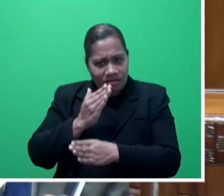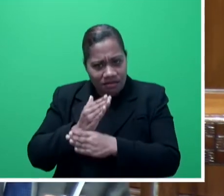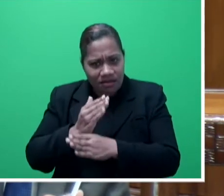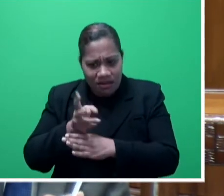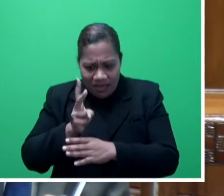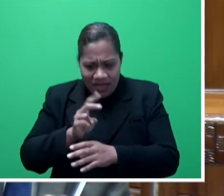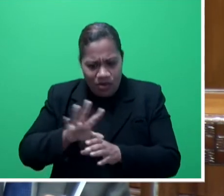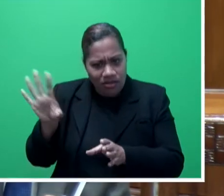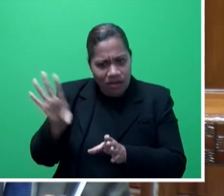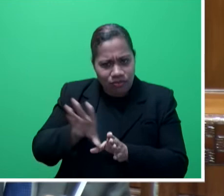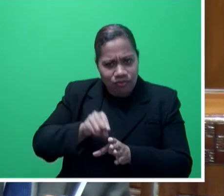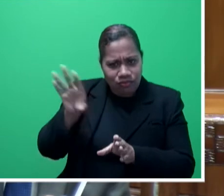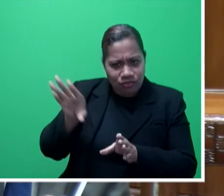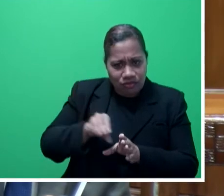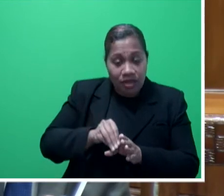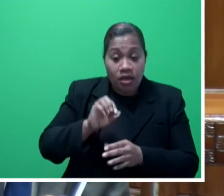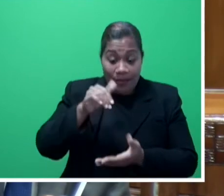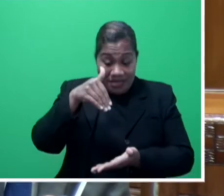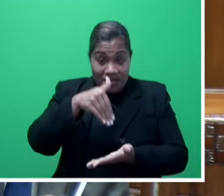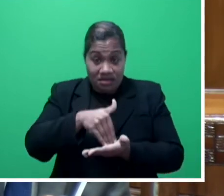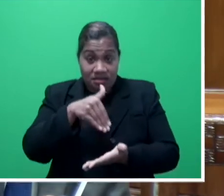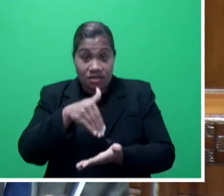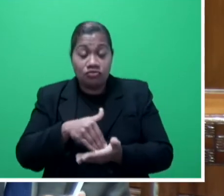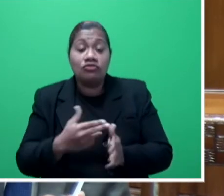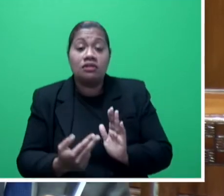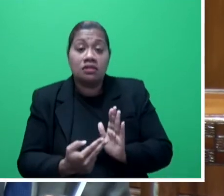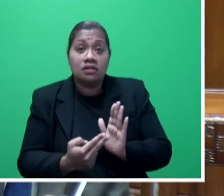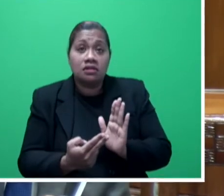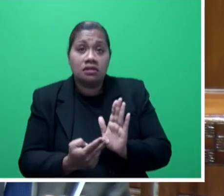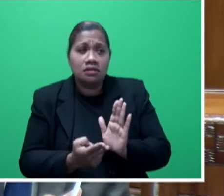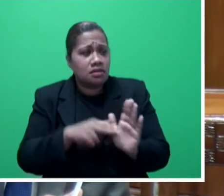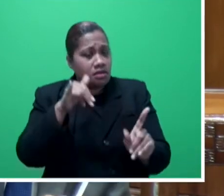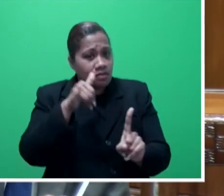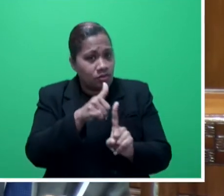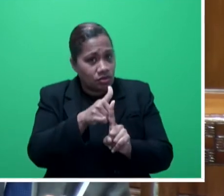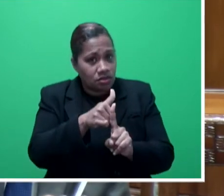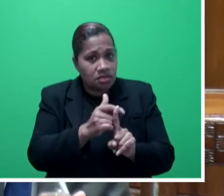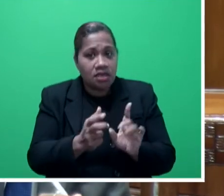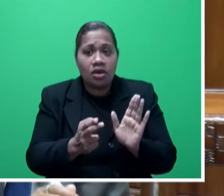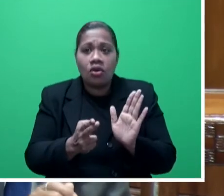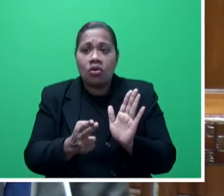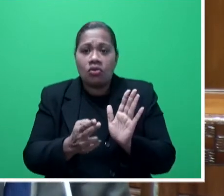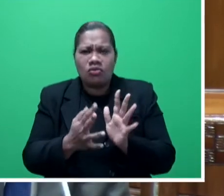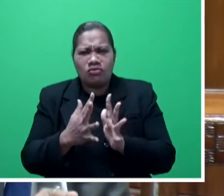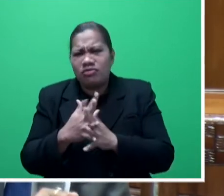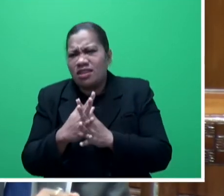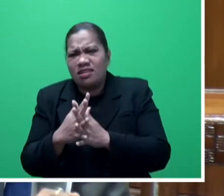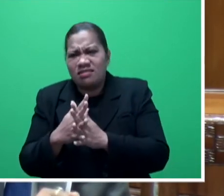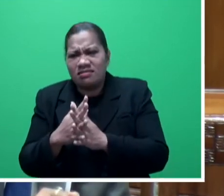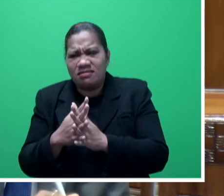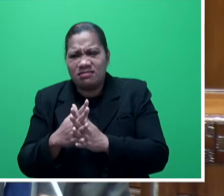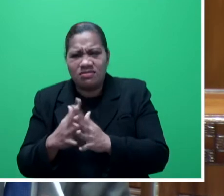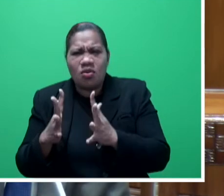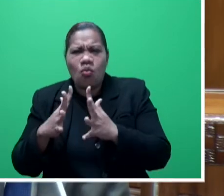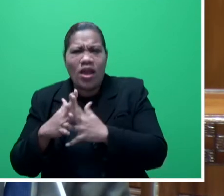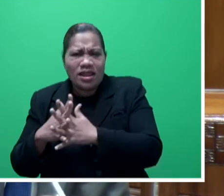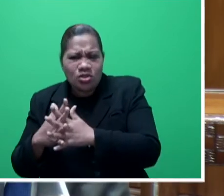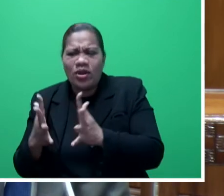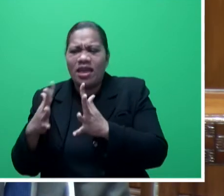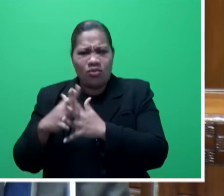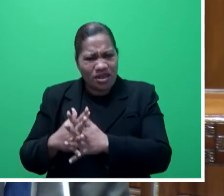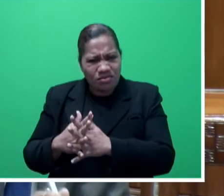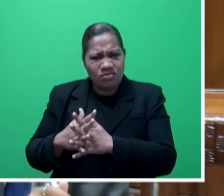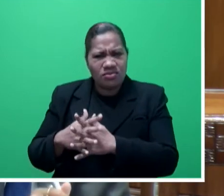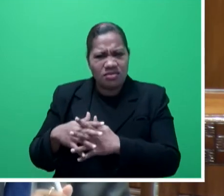in the central division, we've got Namasau, Wanimboambua, and Wanindui undertaking a desulting box as we speak.